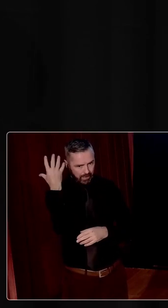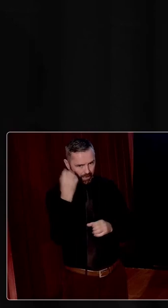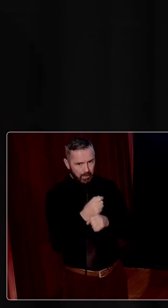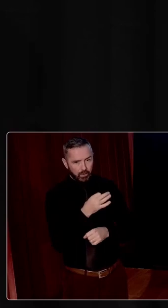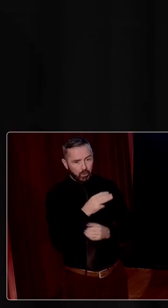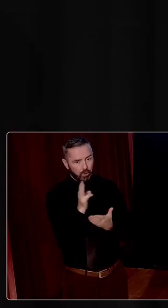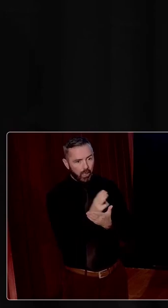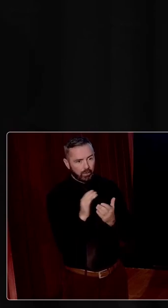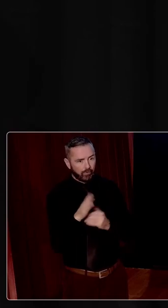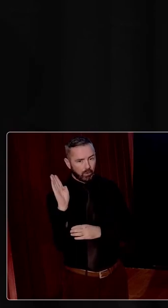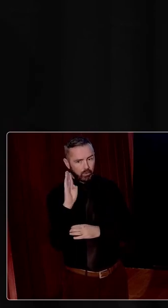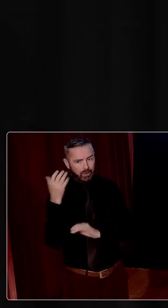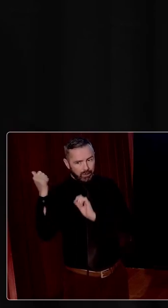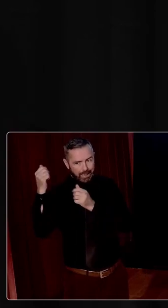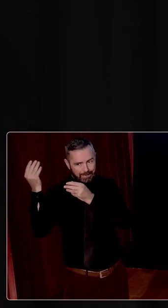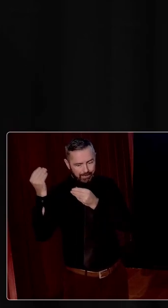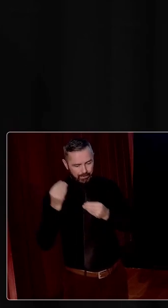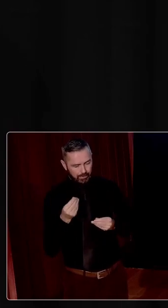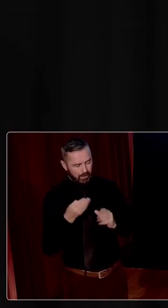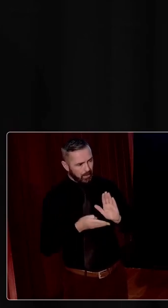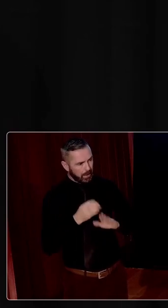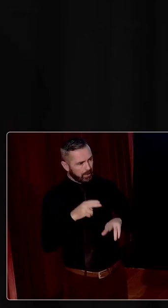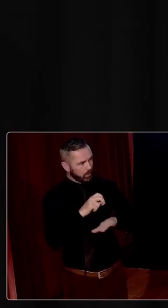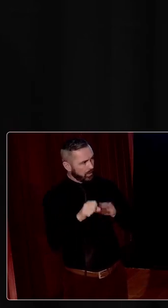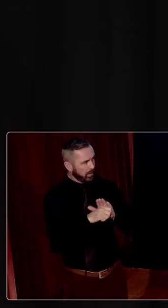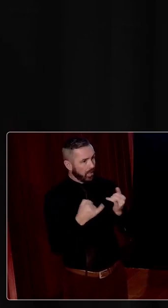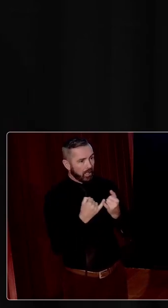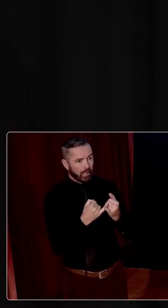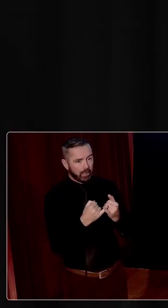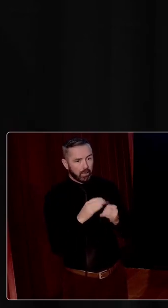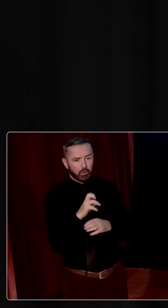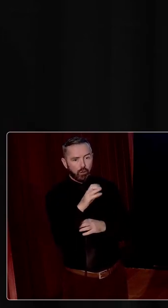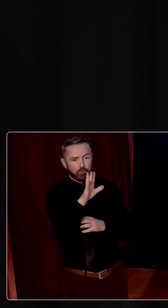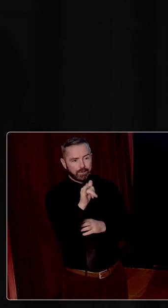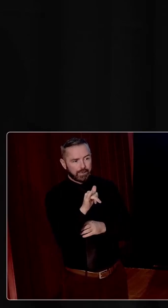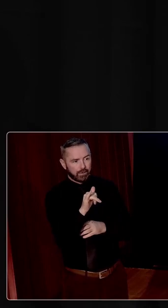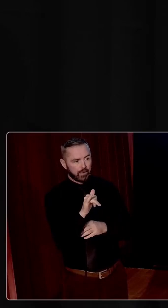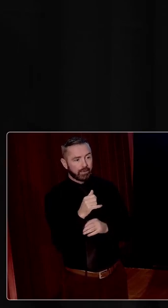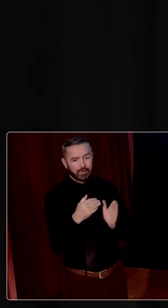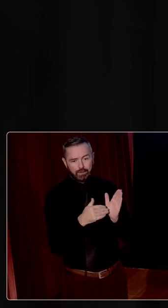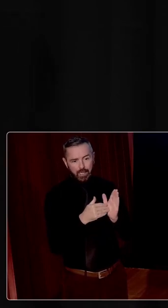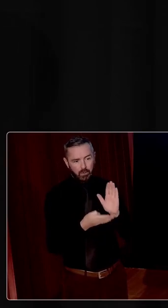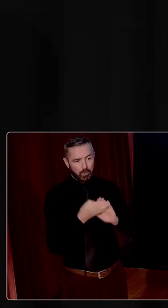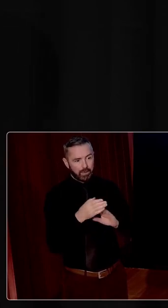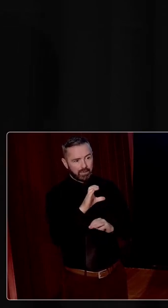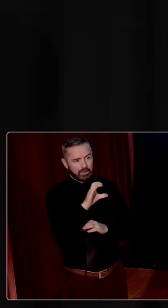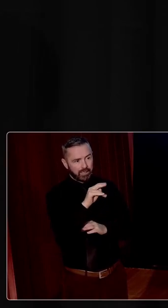the good parts of the British legacy and building the new state things like, like our bureaucracy. Yes, we built up a new Irish civil